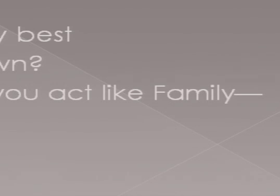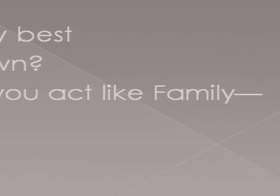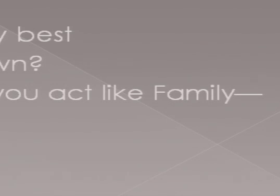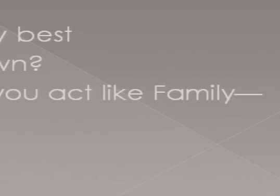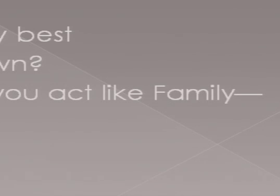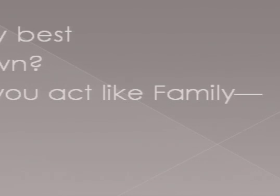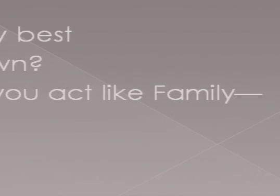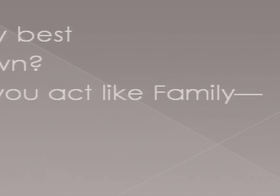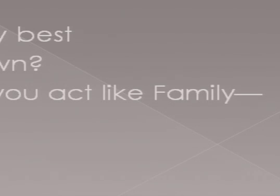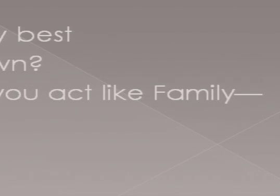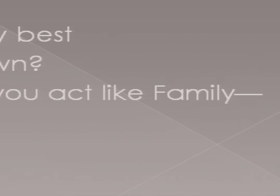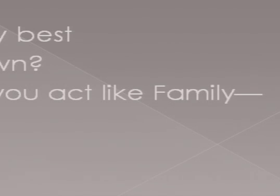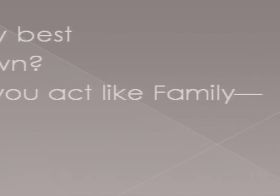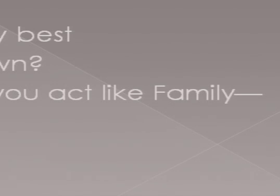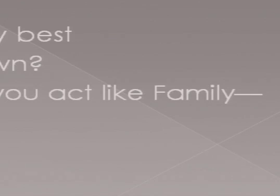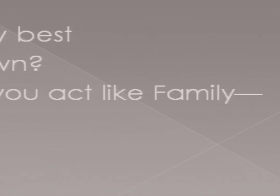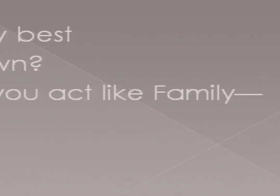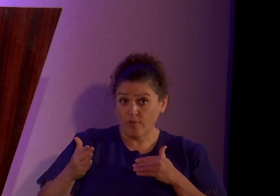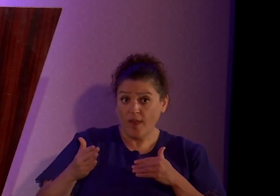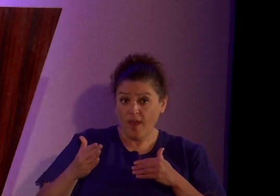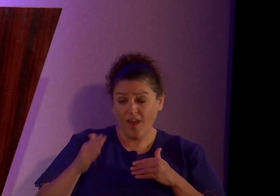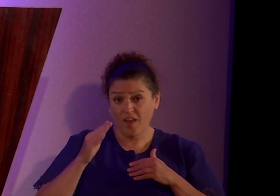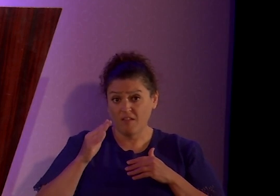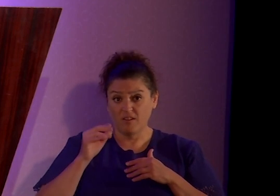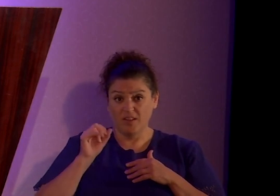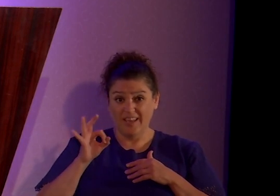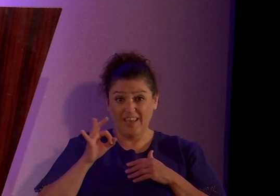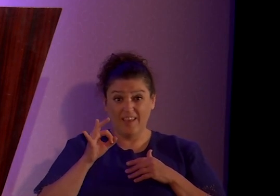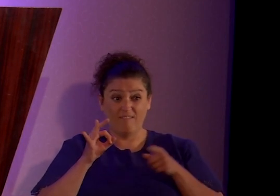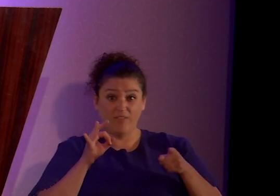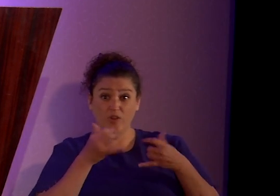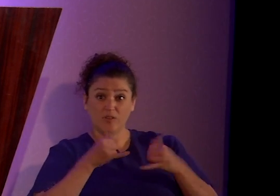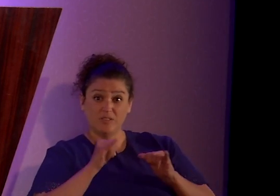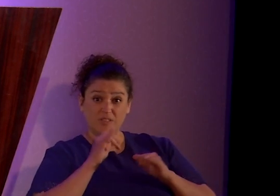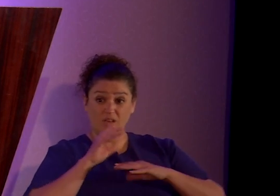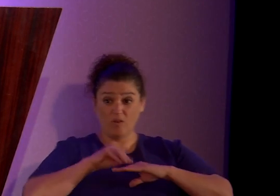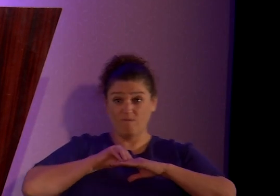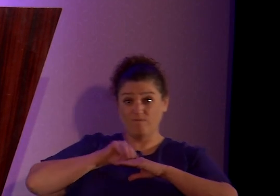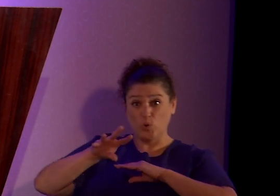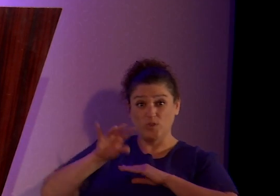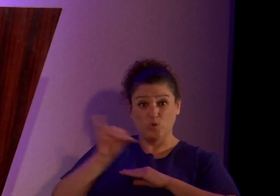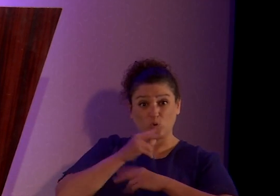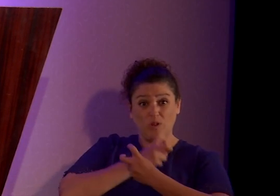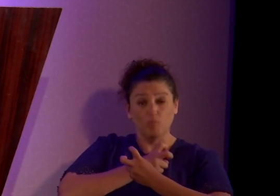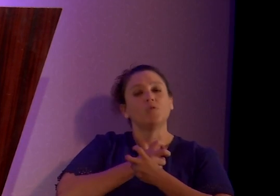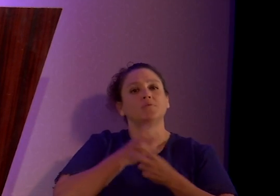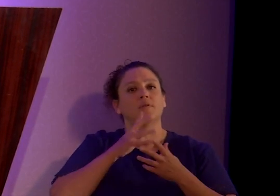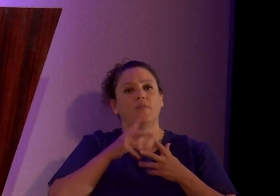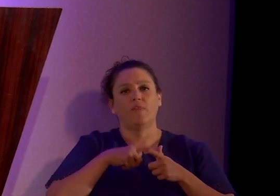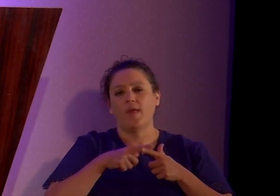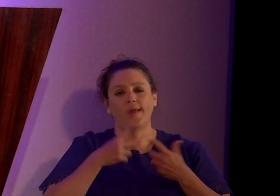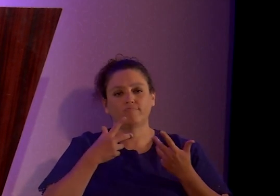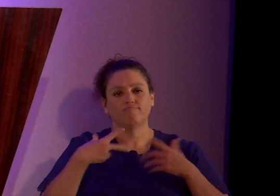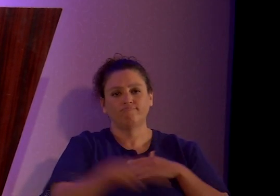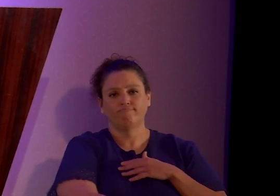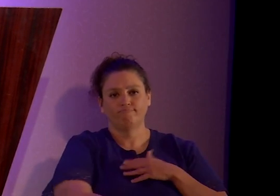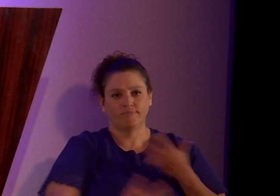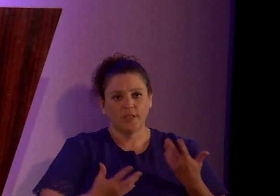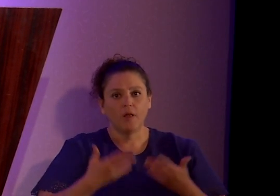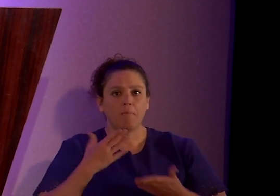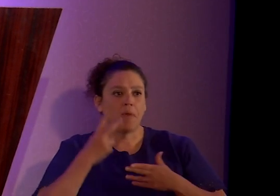And then after that, if they're still toxic, cut them out. You know, maybe cut it down, maybe see them